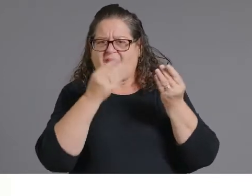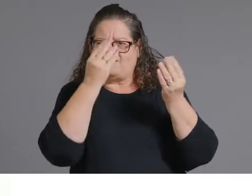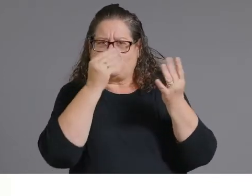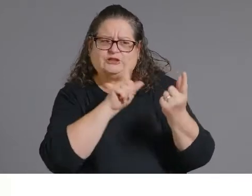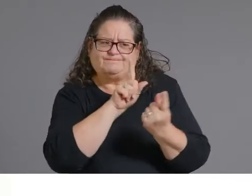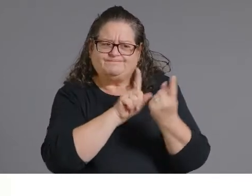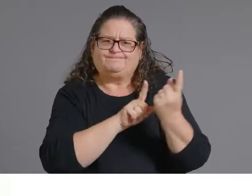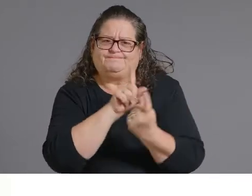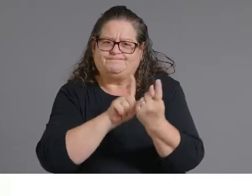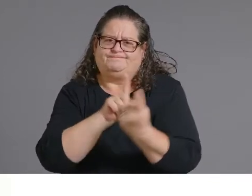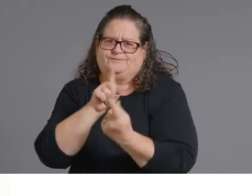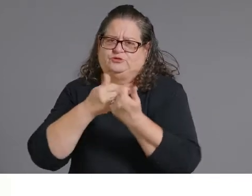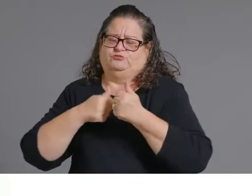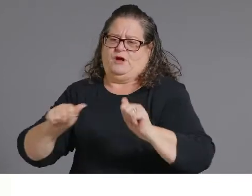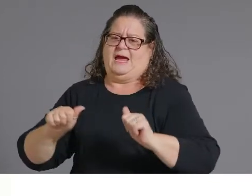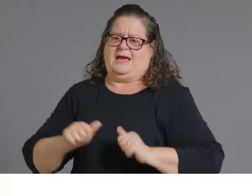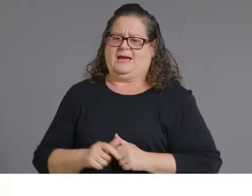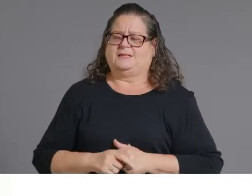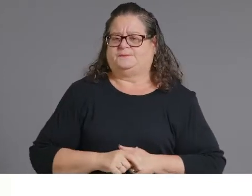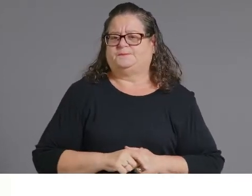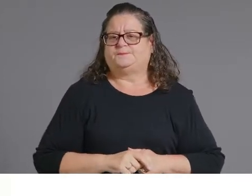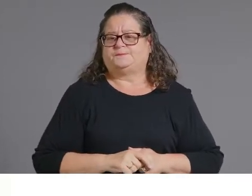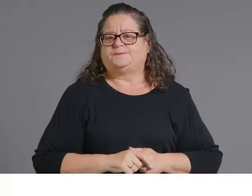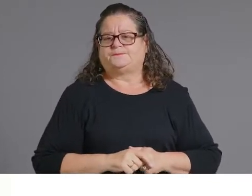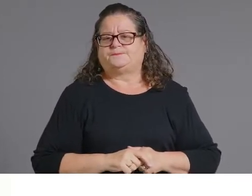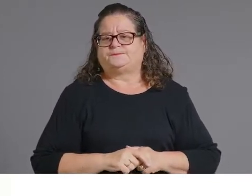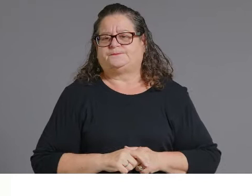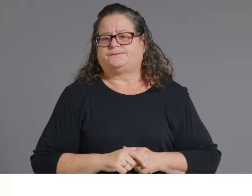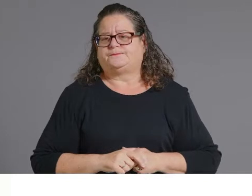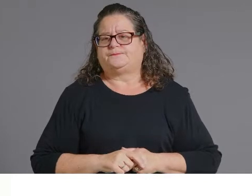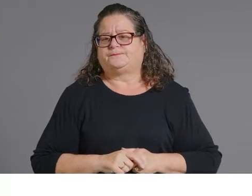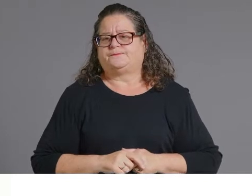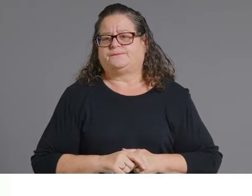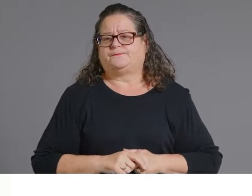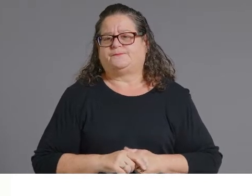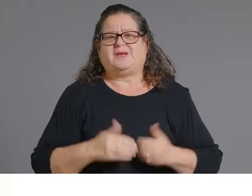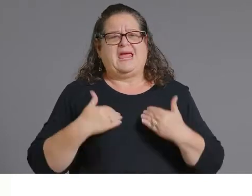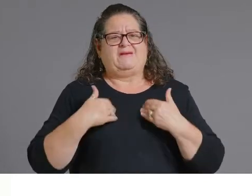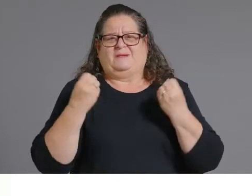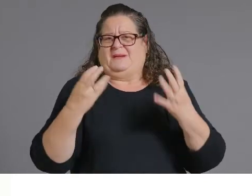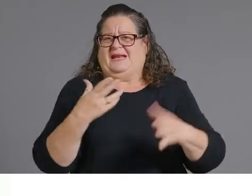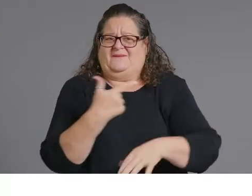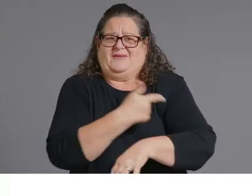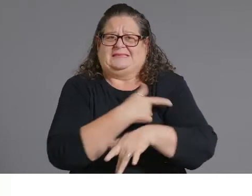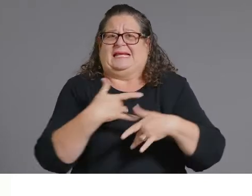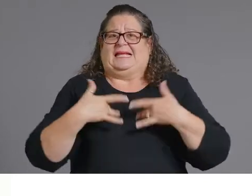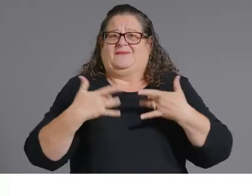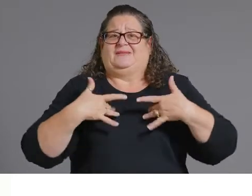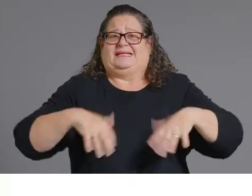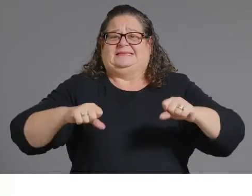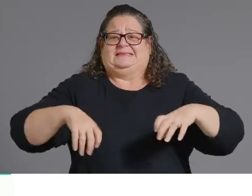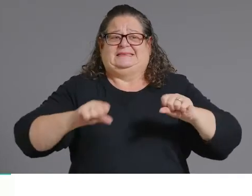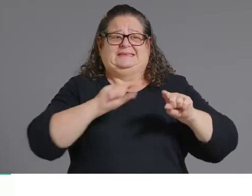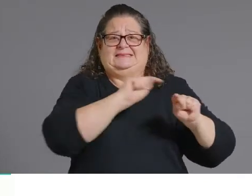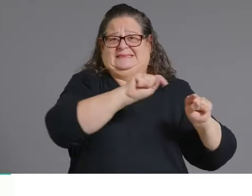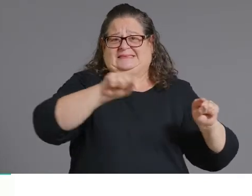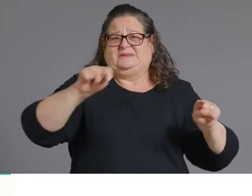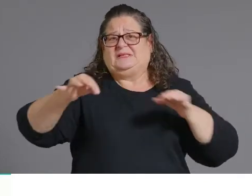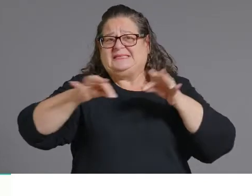event at that event that day. Again, you can go to the One Community Initiative